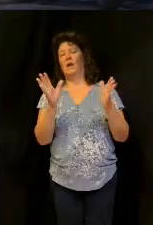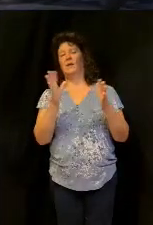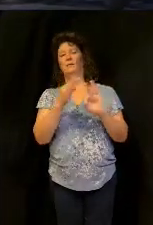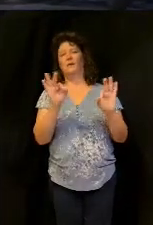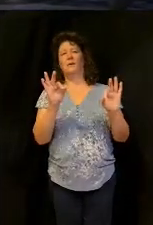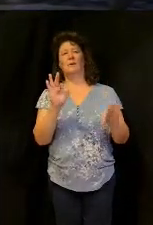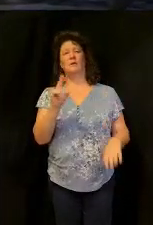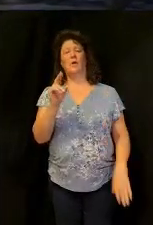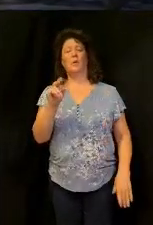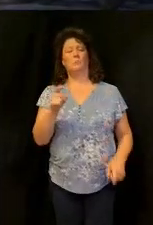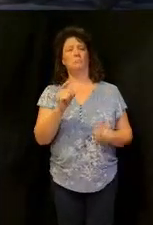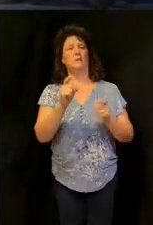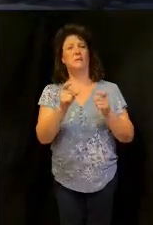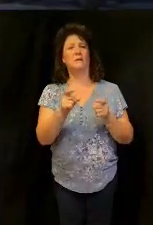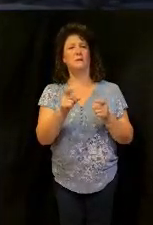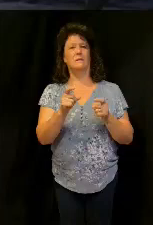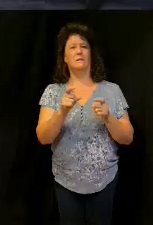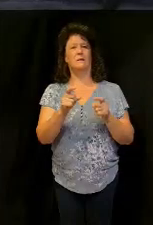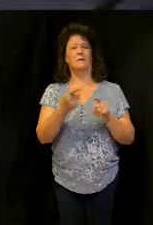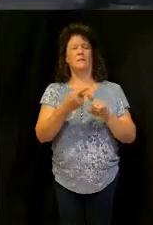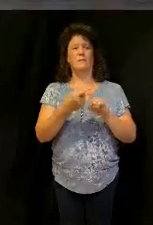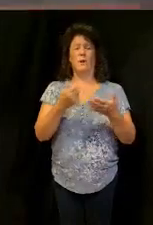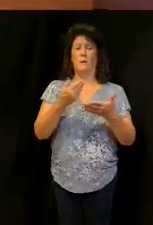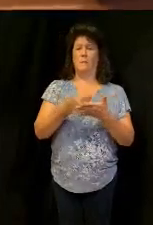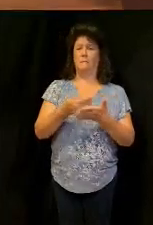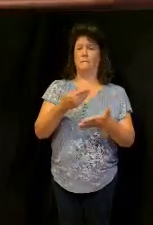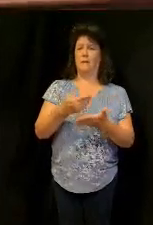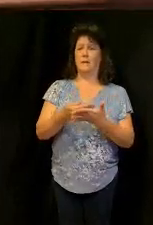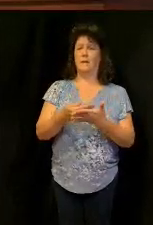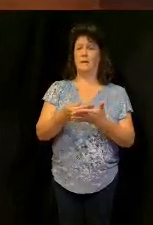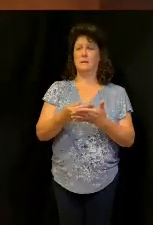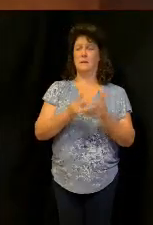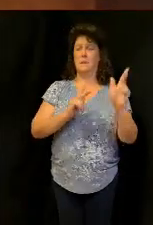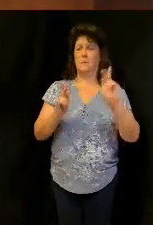here I must give you this no it comes from the finances of this church